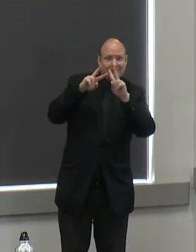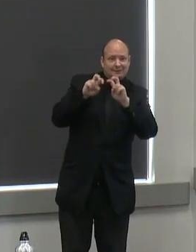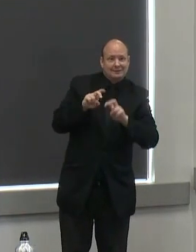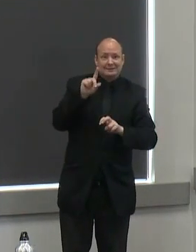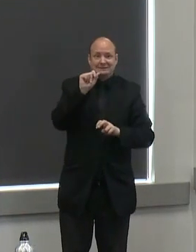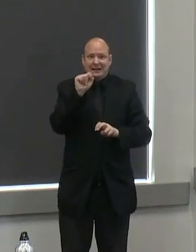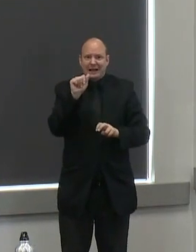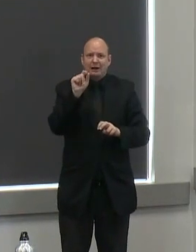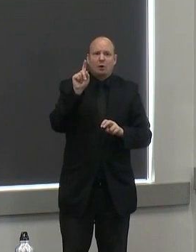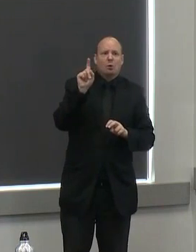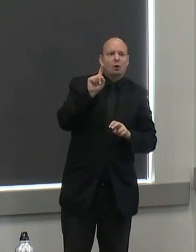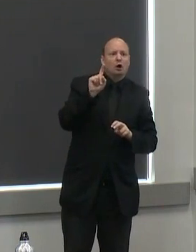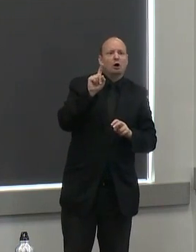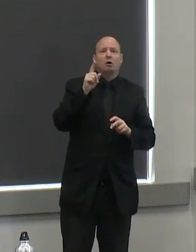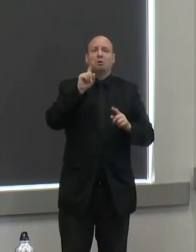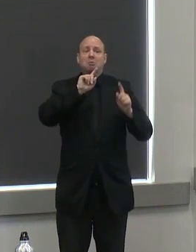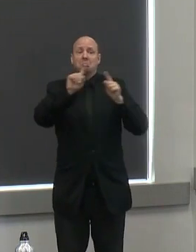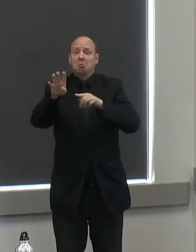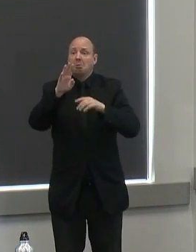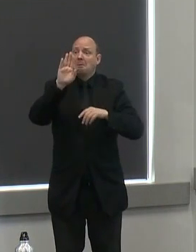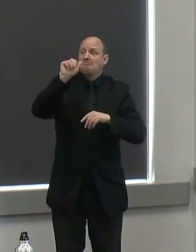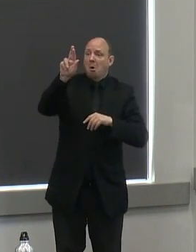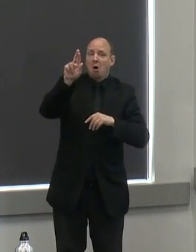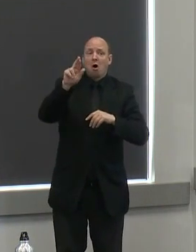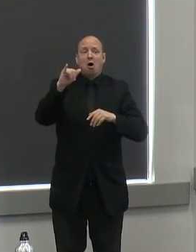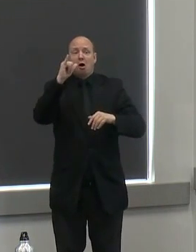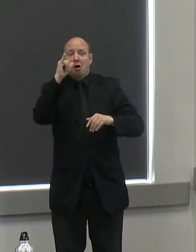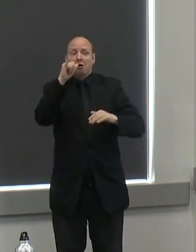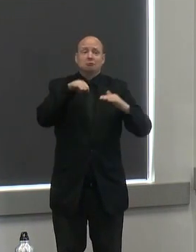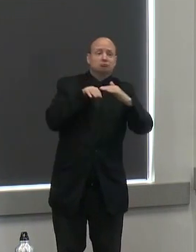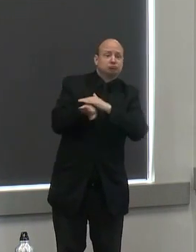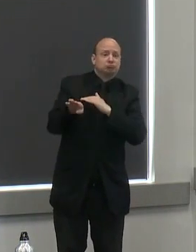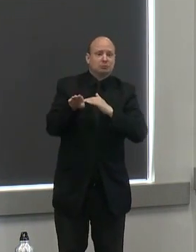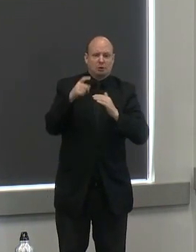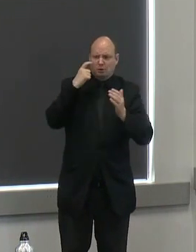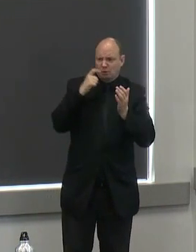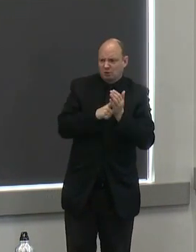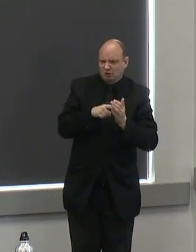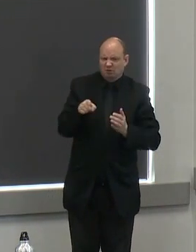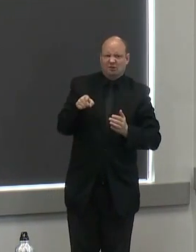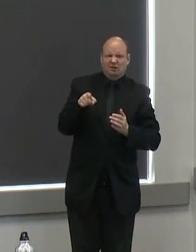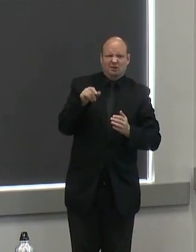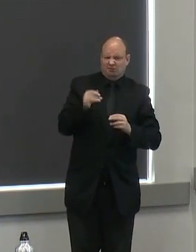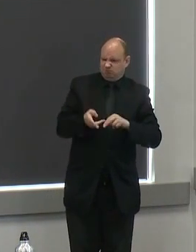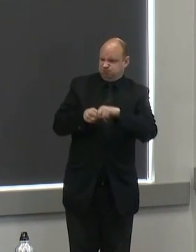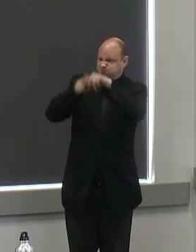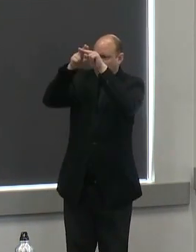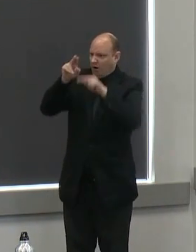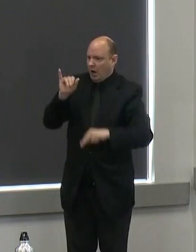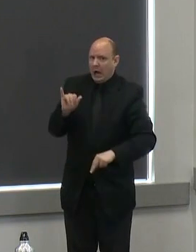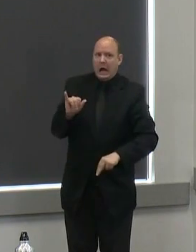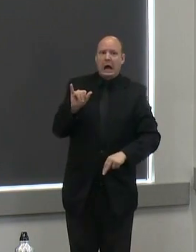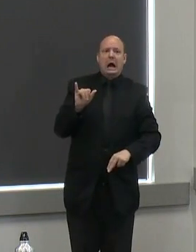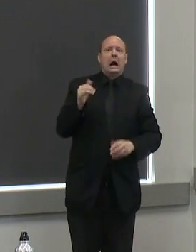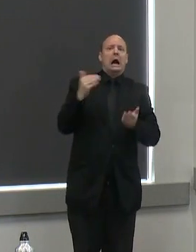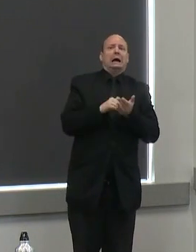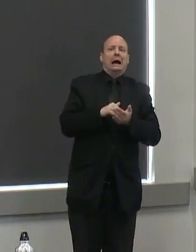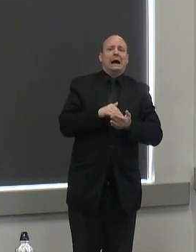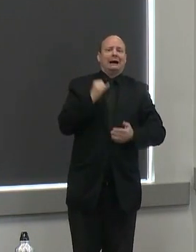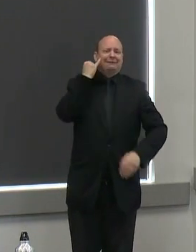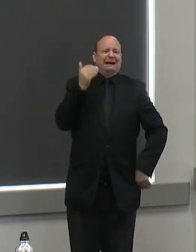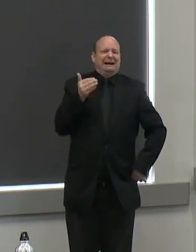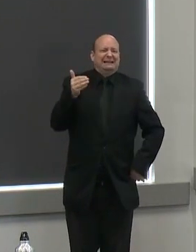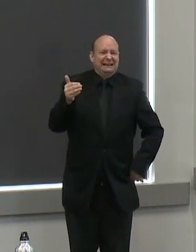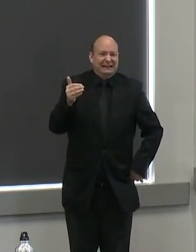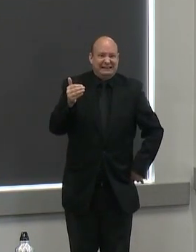we can act quickly if we see something out of out of the ordinary or something that's increasing if that's something we think can't be contained